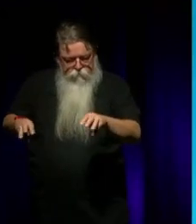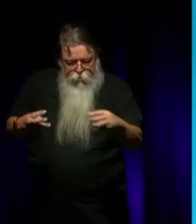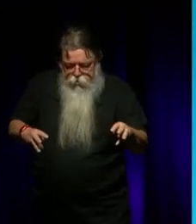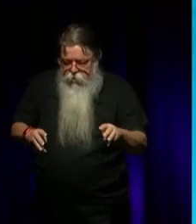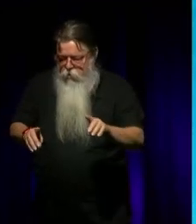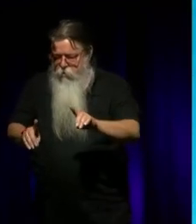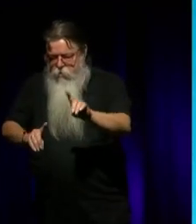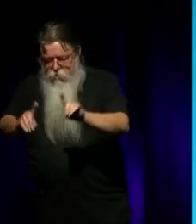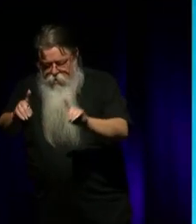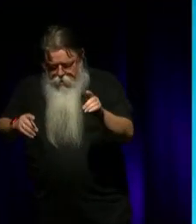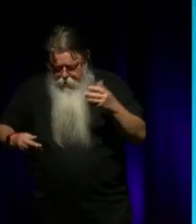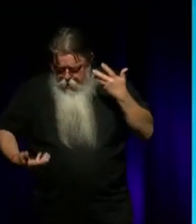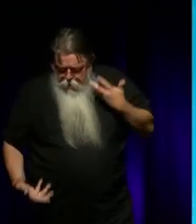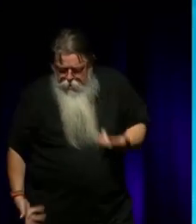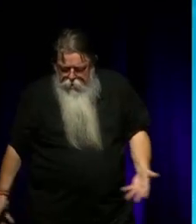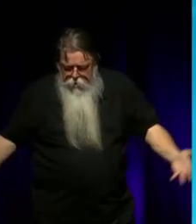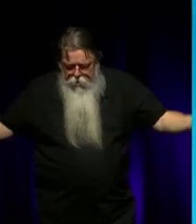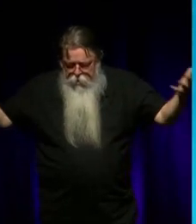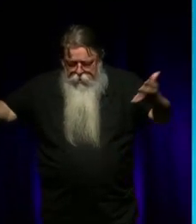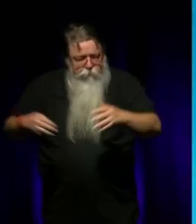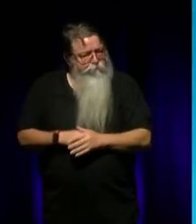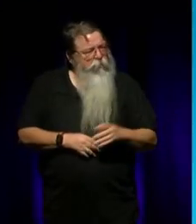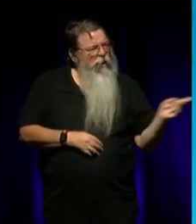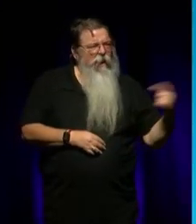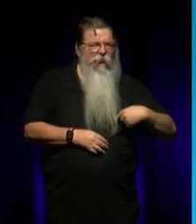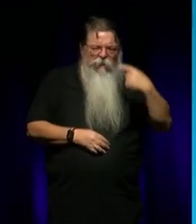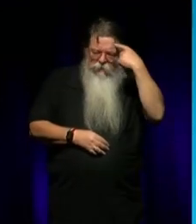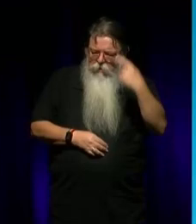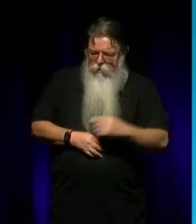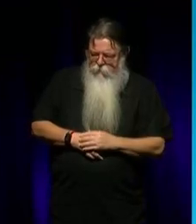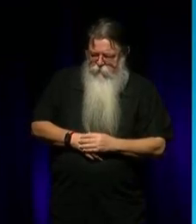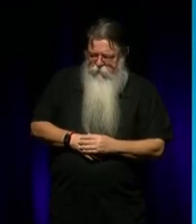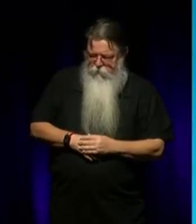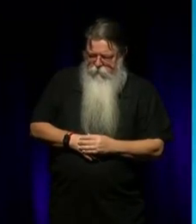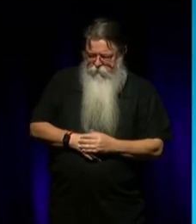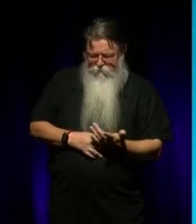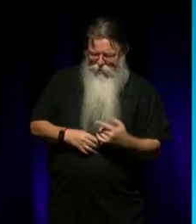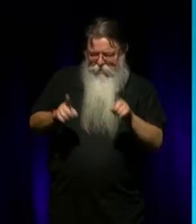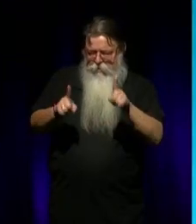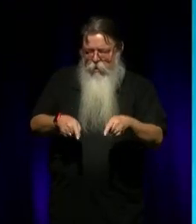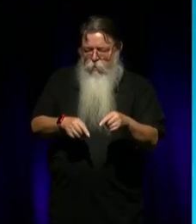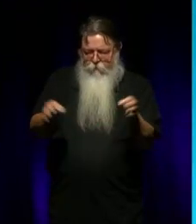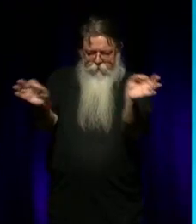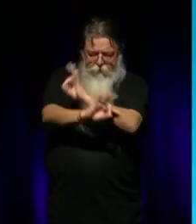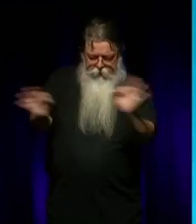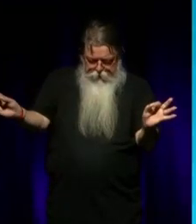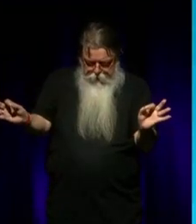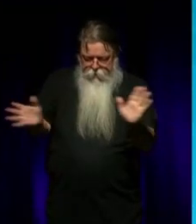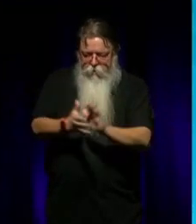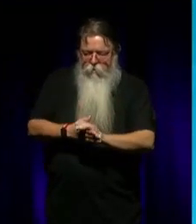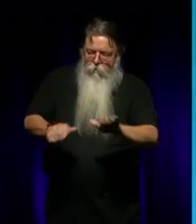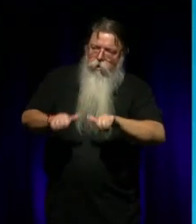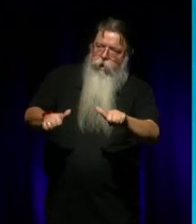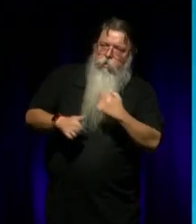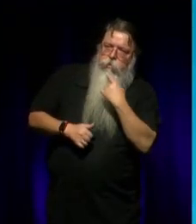it's all the elements come together under the one creation spirit. You know, we start with the blank canvas. We said, okay, we'll tell stories,